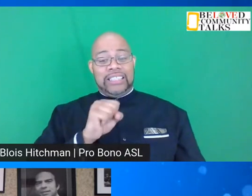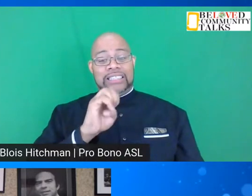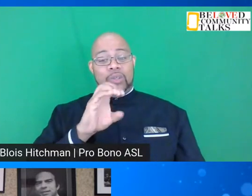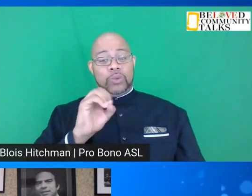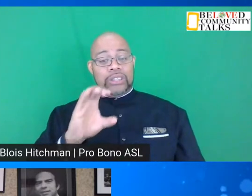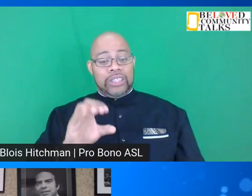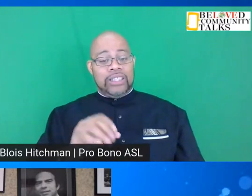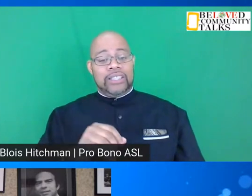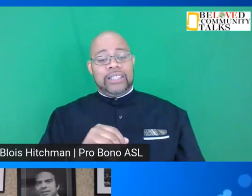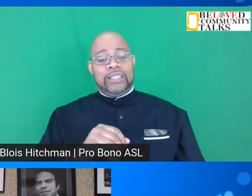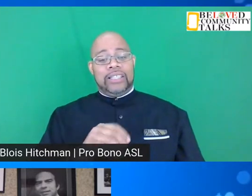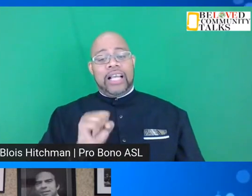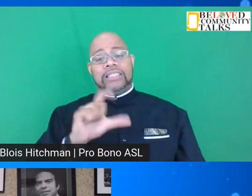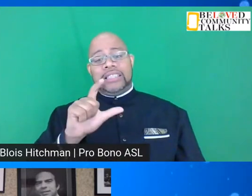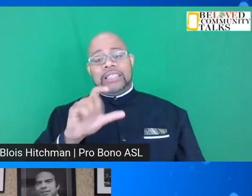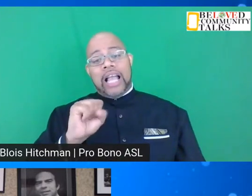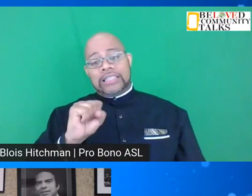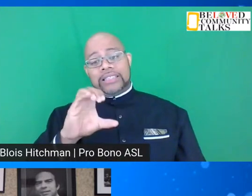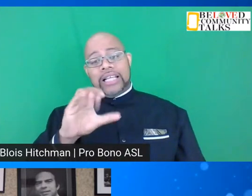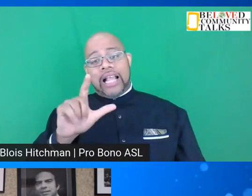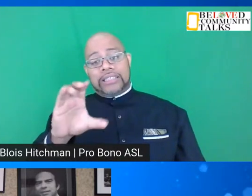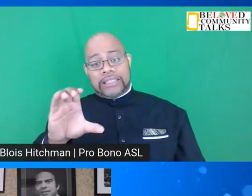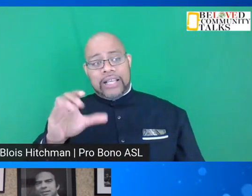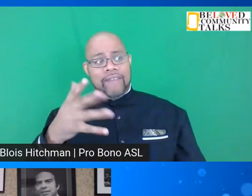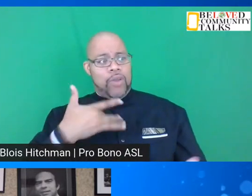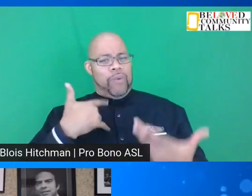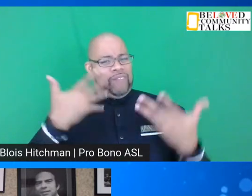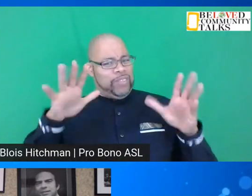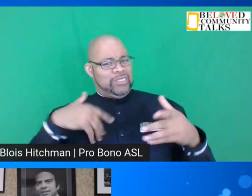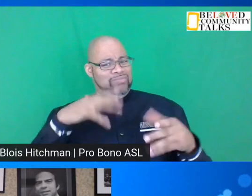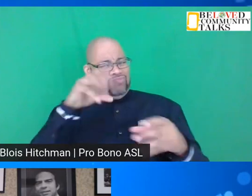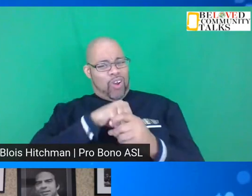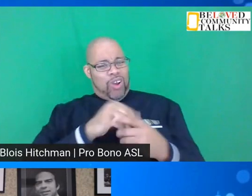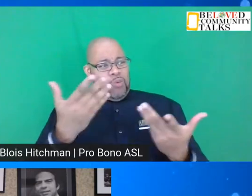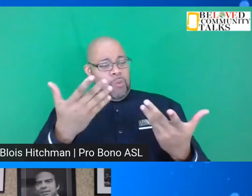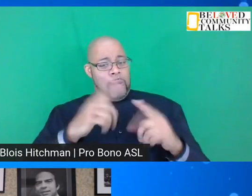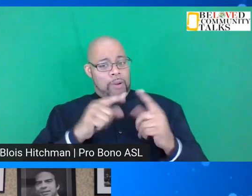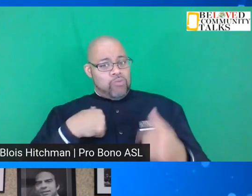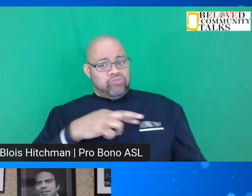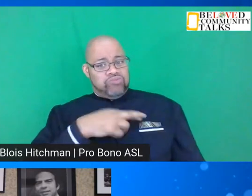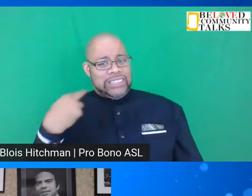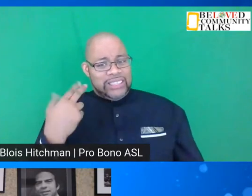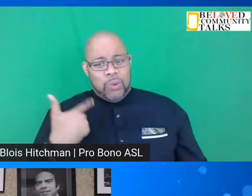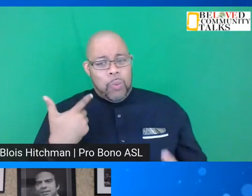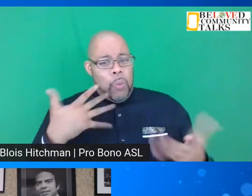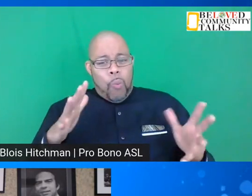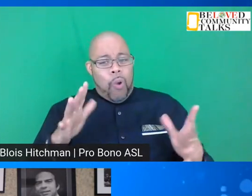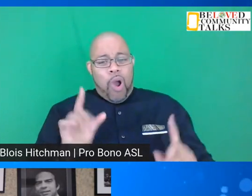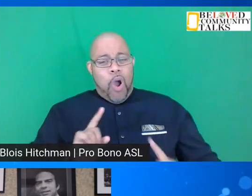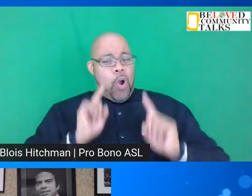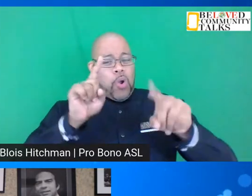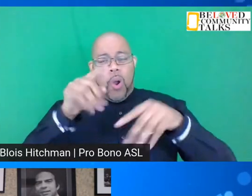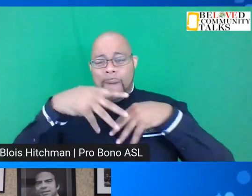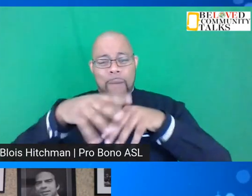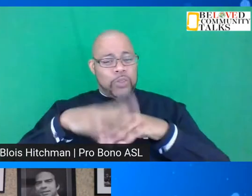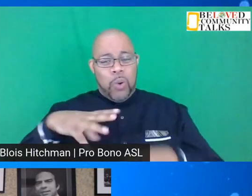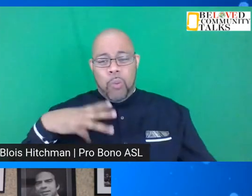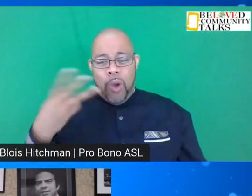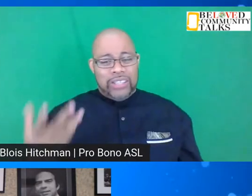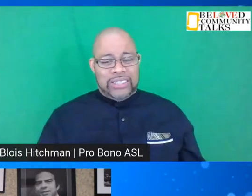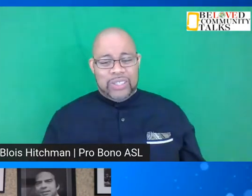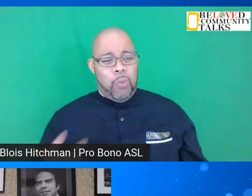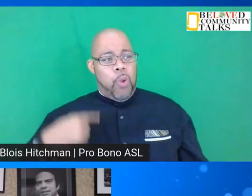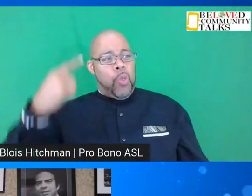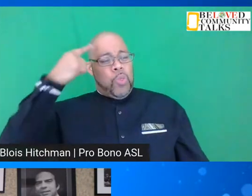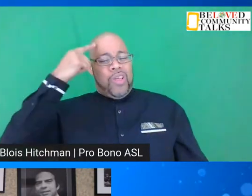felt like we'd done our part and we were ready to take a rest. So we didn't even want to go to the march on Washington. We